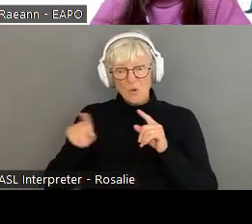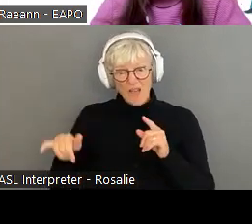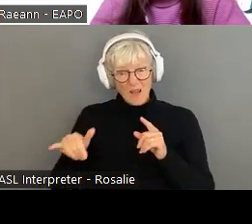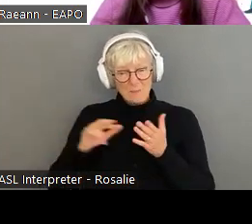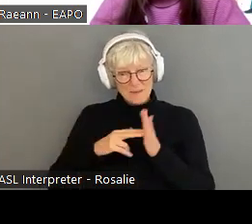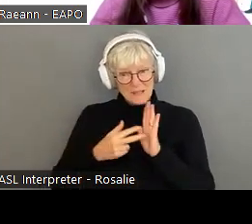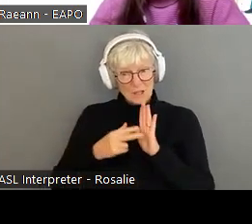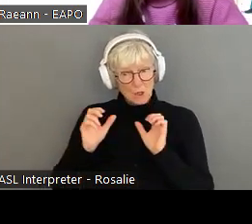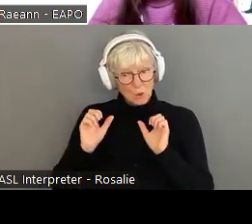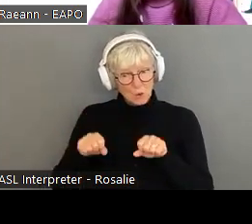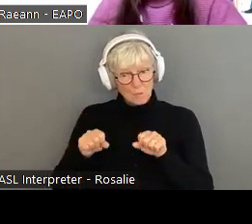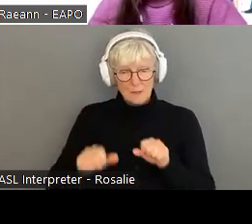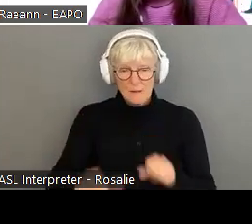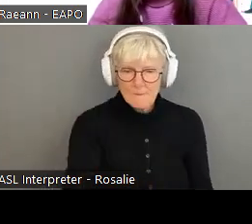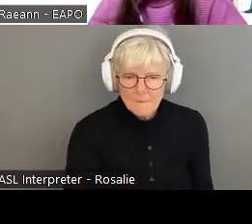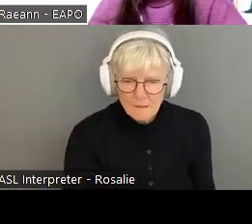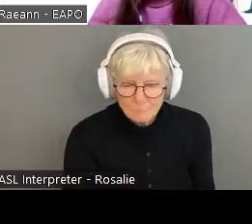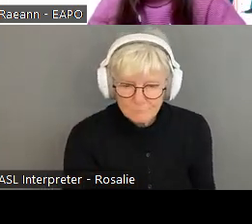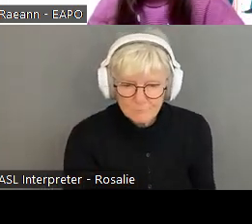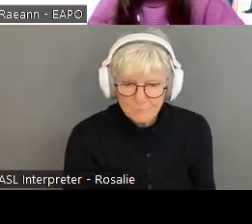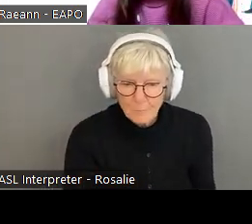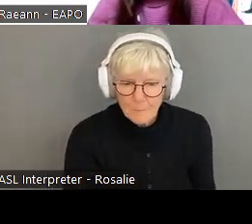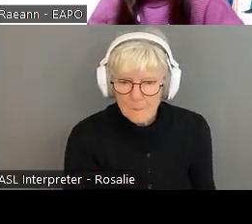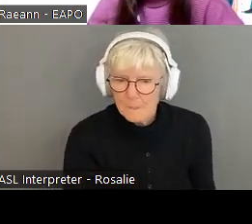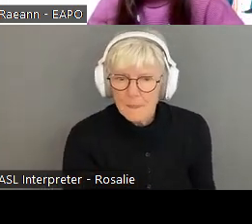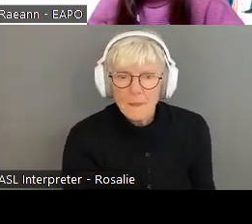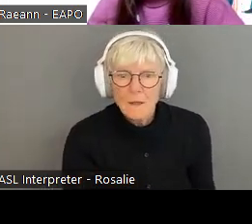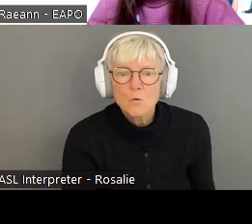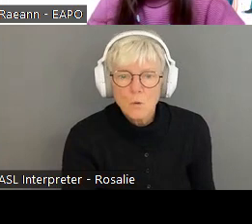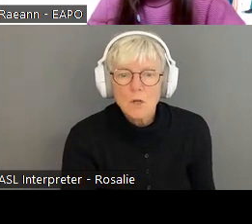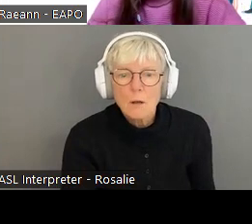and the theft of RRSPs benefits to be a crime?